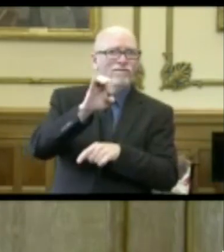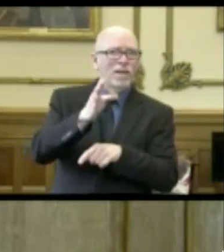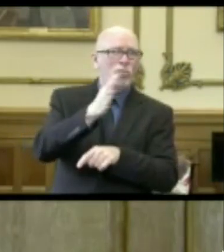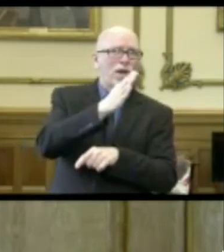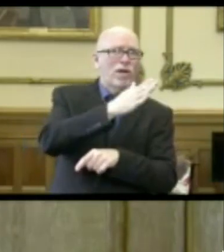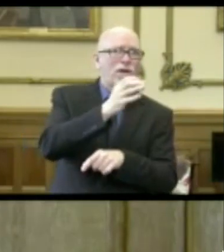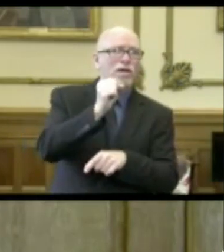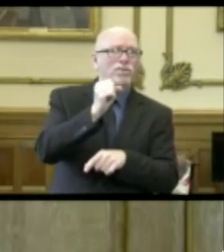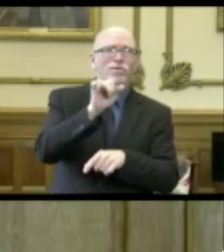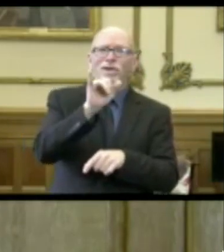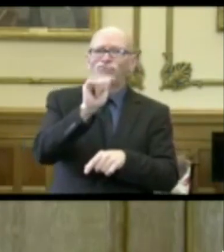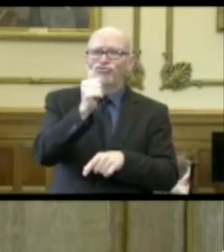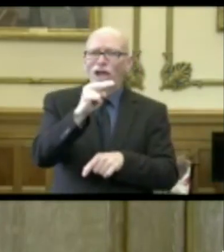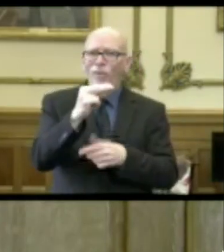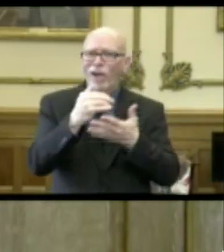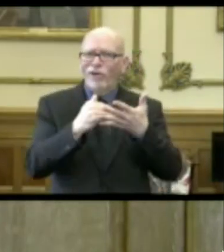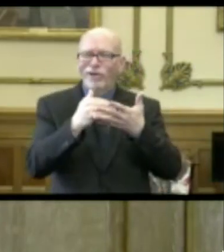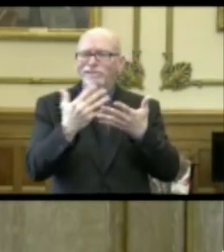so, or late January.